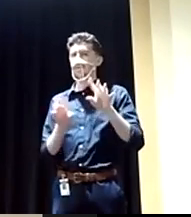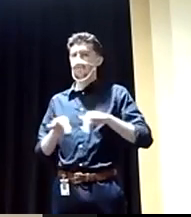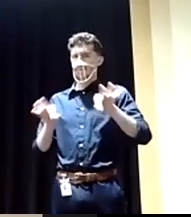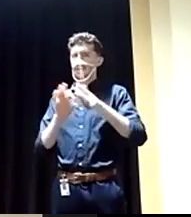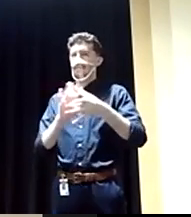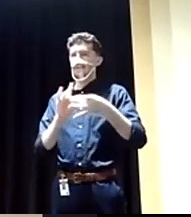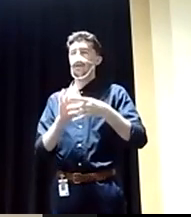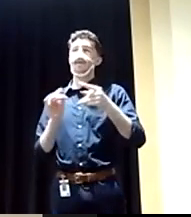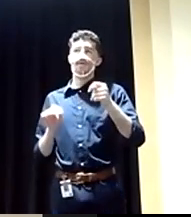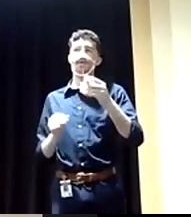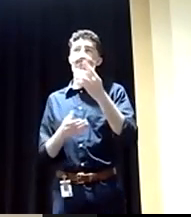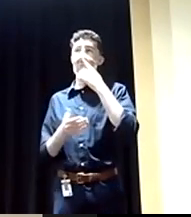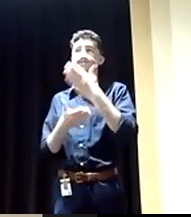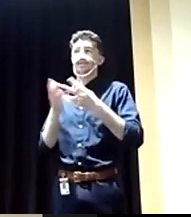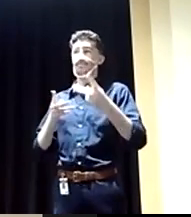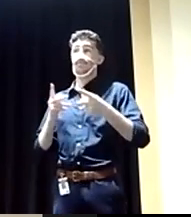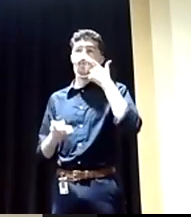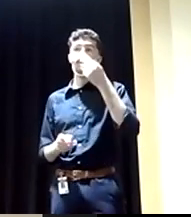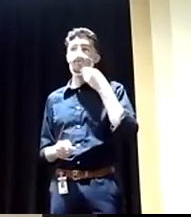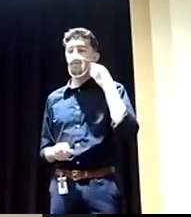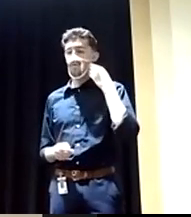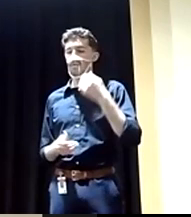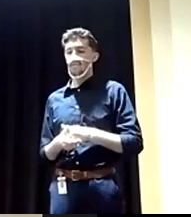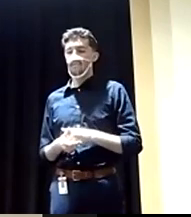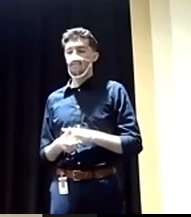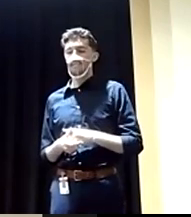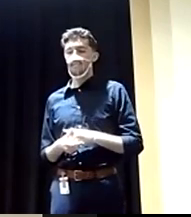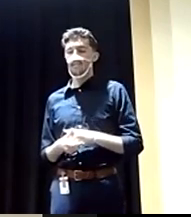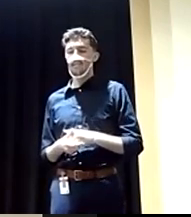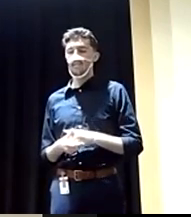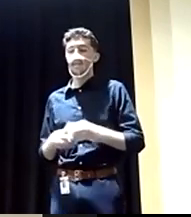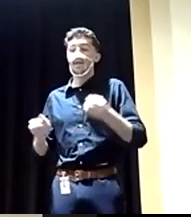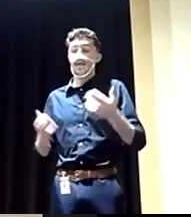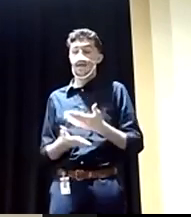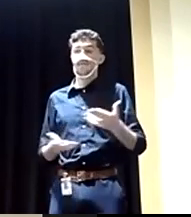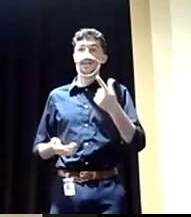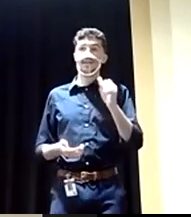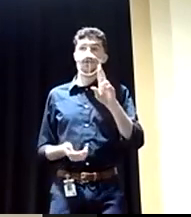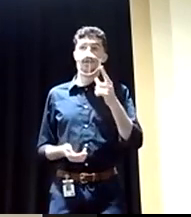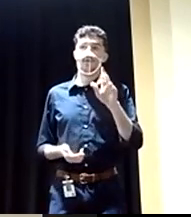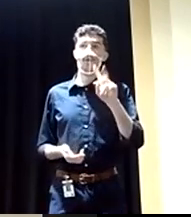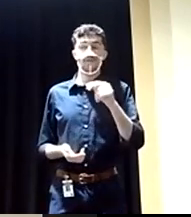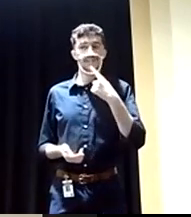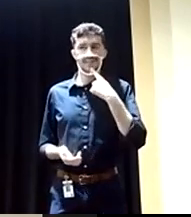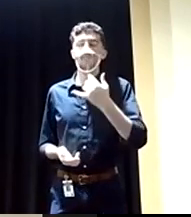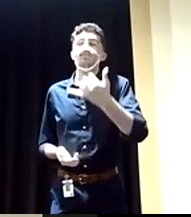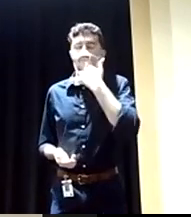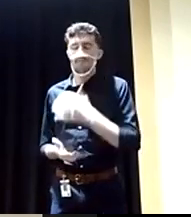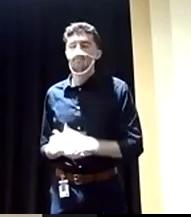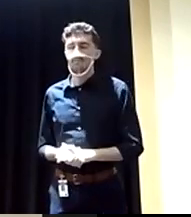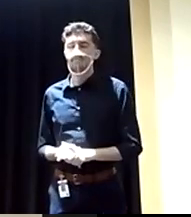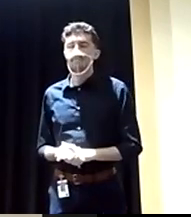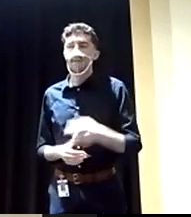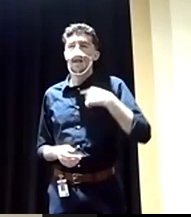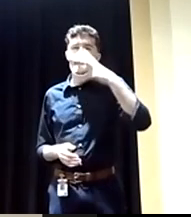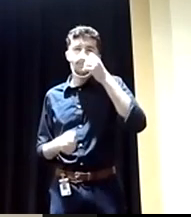for folks watching at home, basically everything Mr. Gerhardt said in his last response was wrong. I, I assume most people